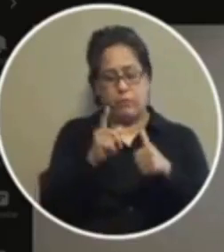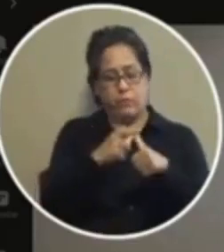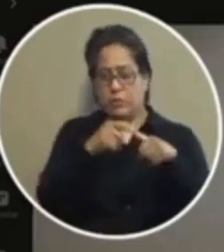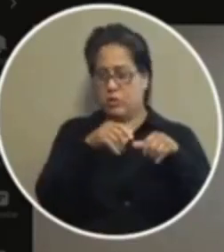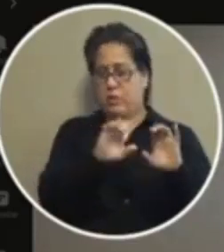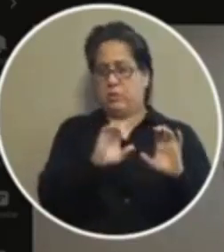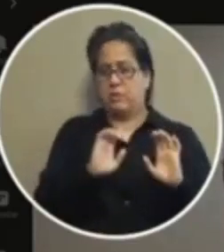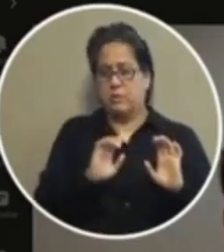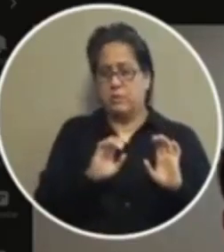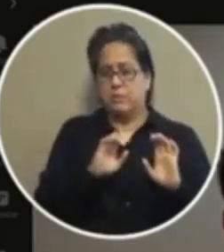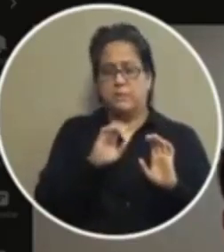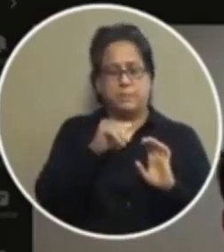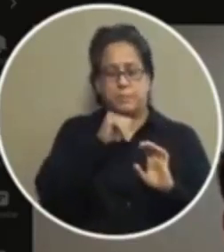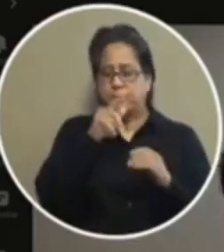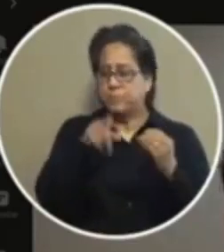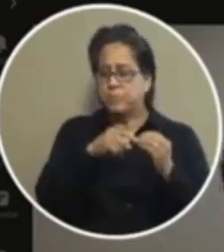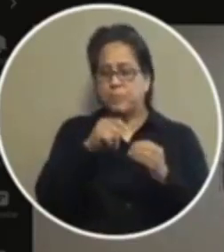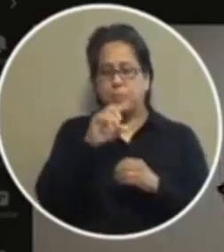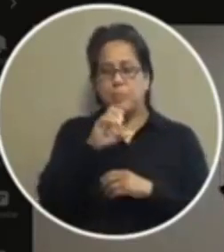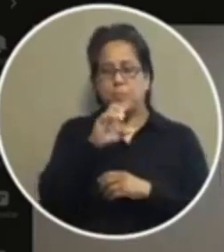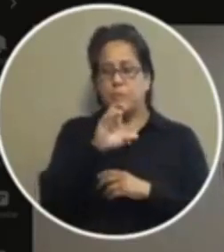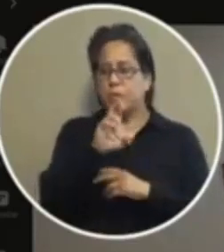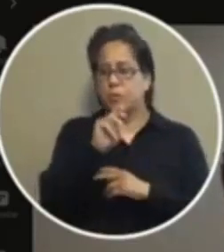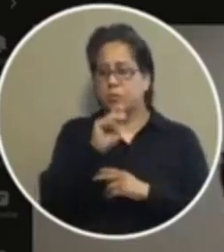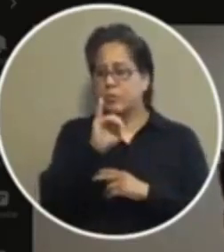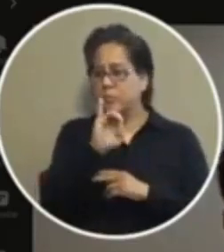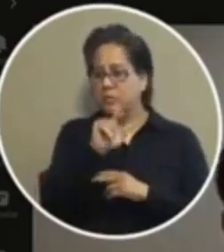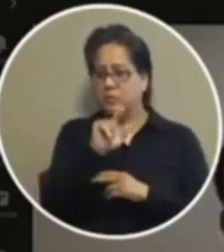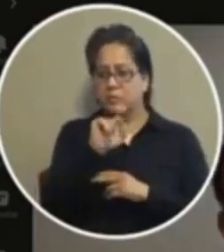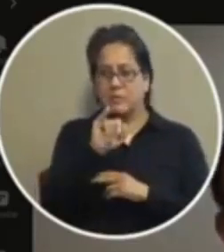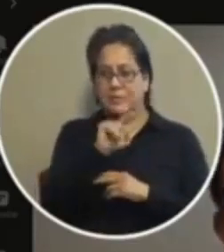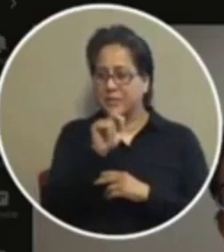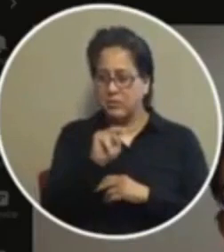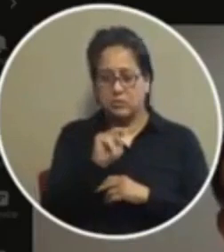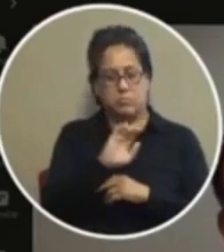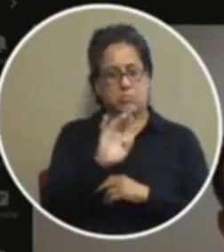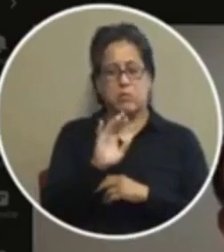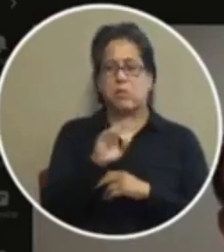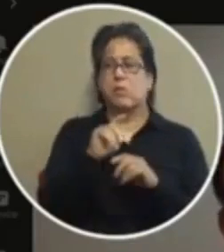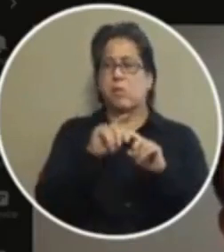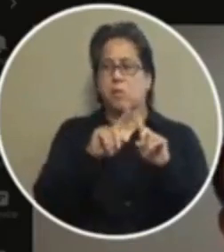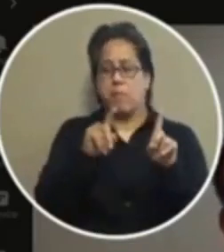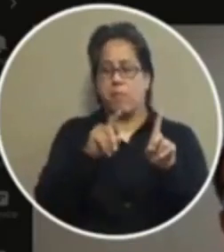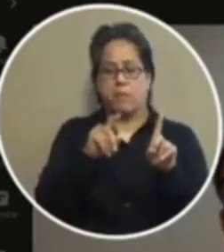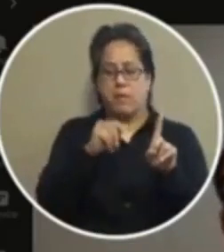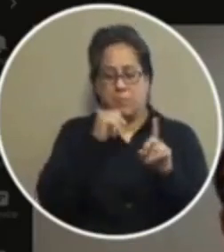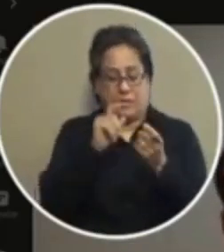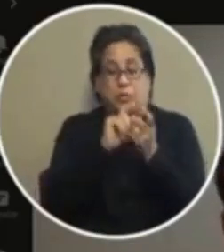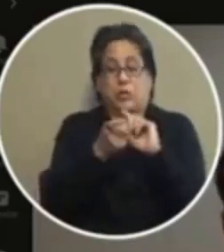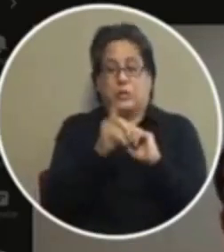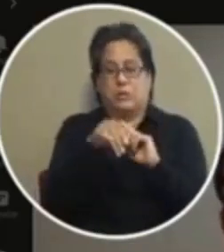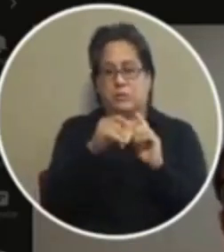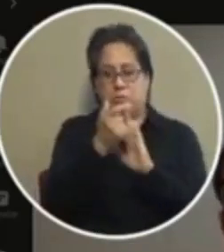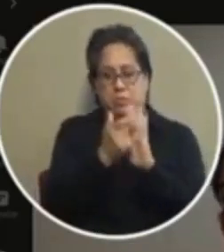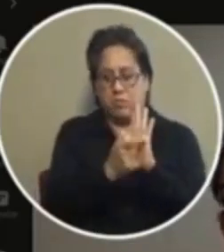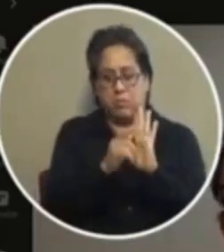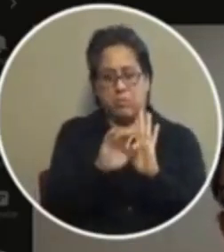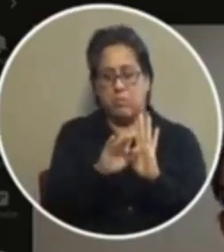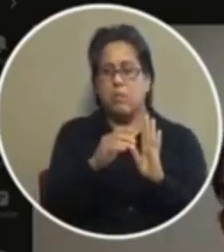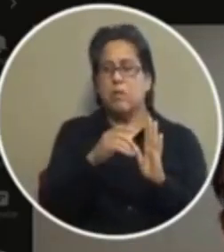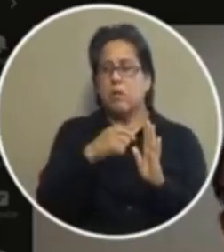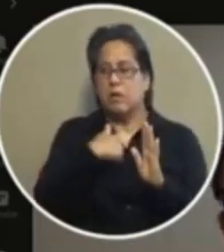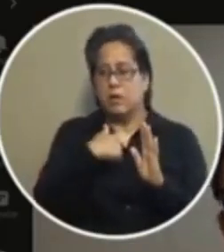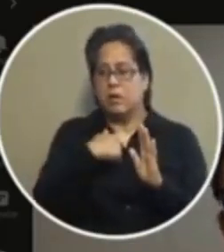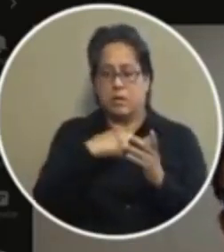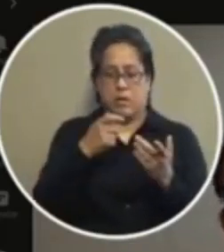and and this isn't about decriminalization or any of that if and we're not in a position to change that law all we're all you're